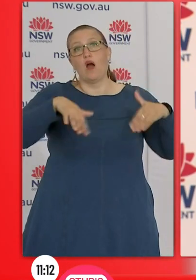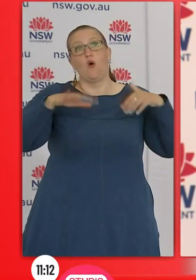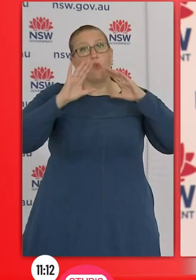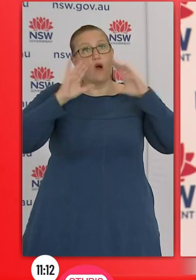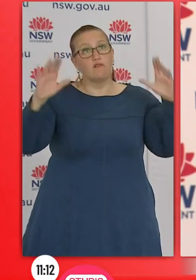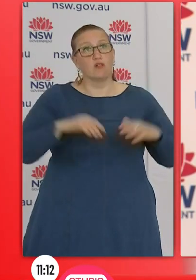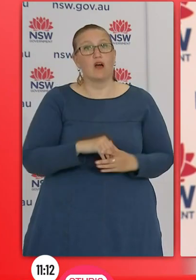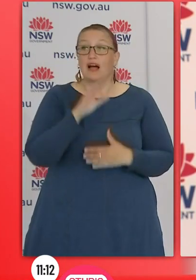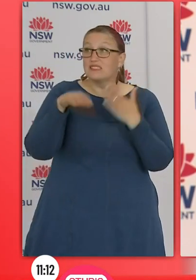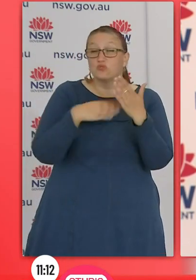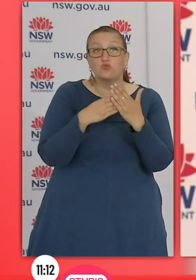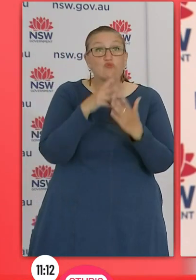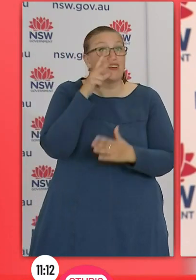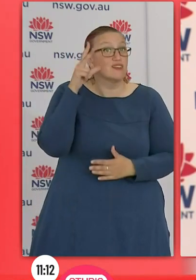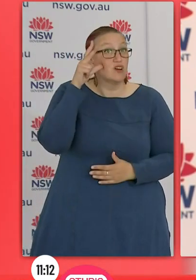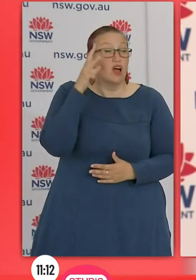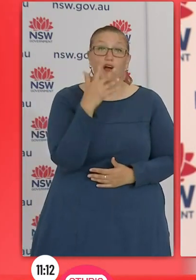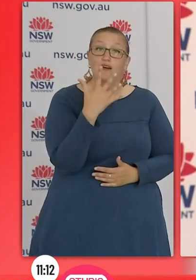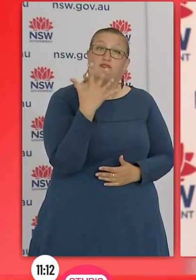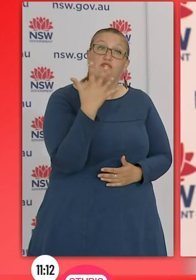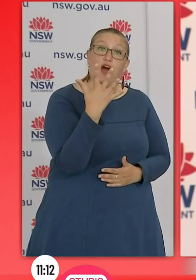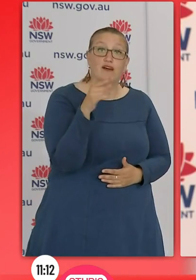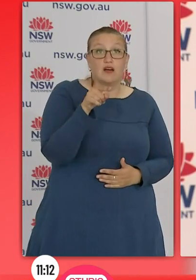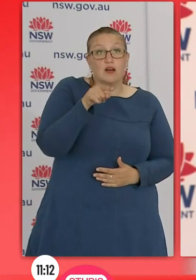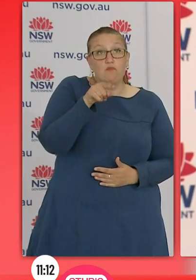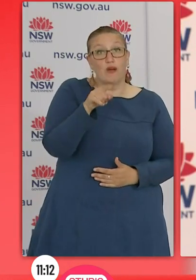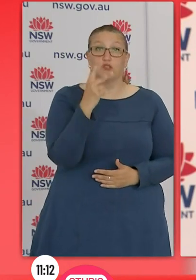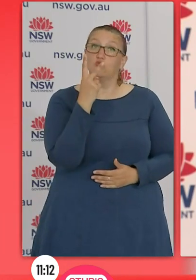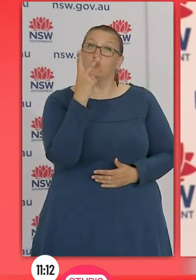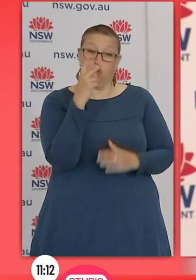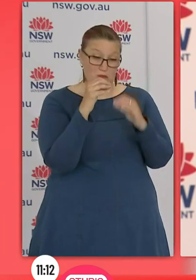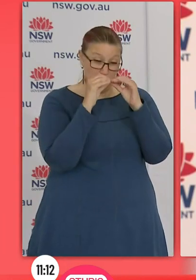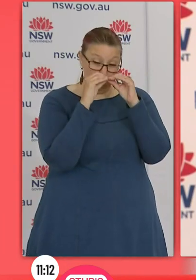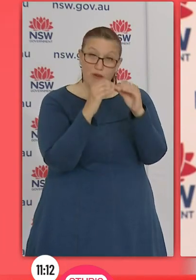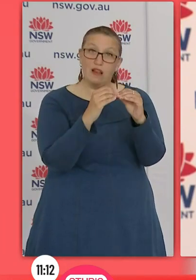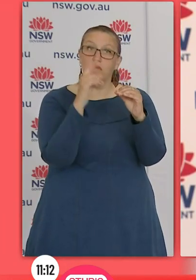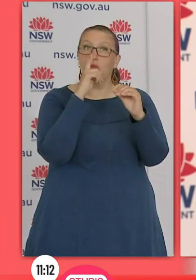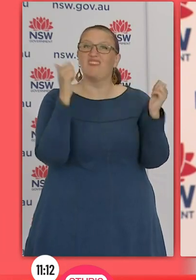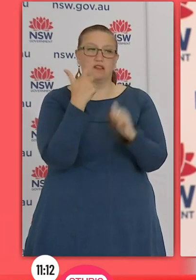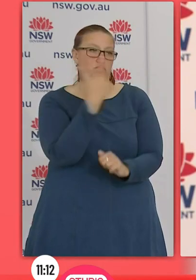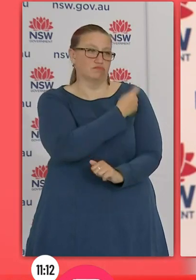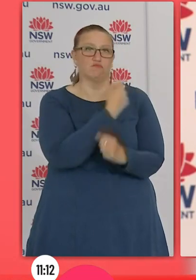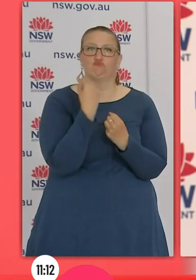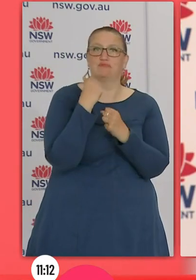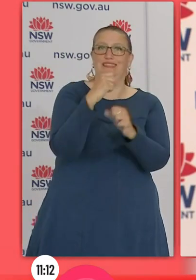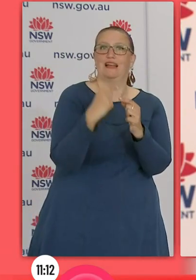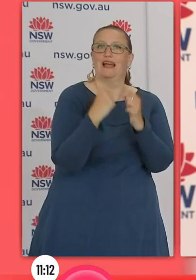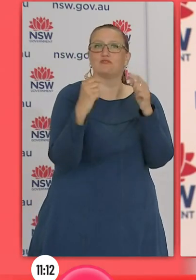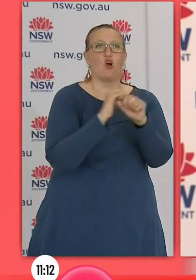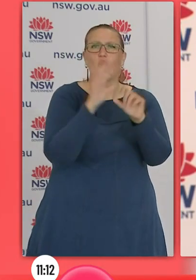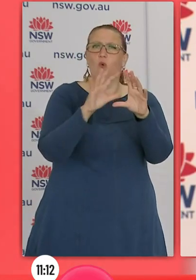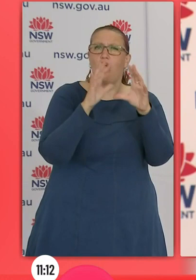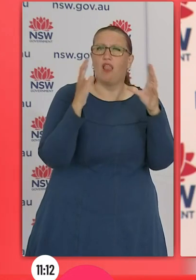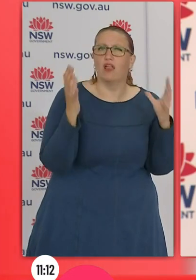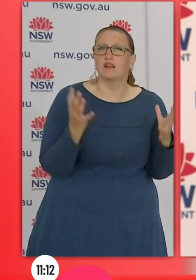there were 5.2 billion doses given worldwide. And we have a lot of data from